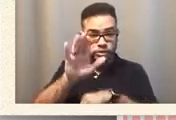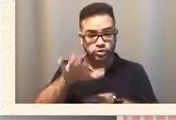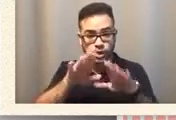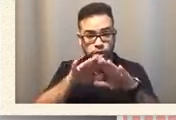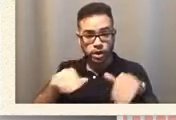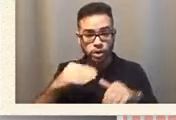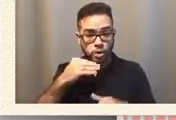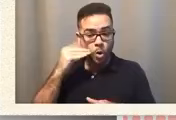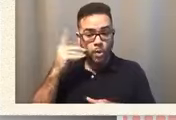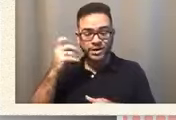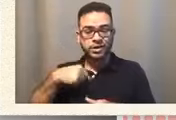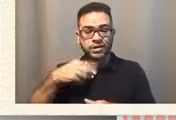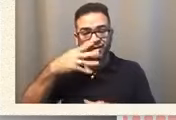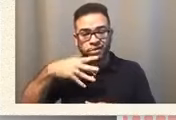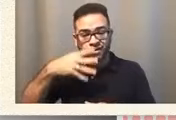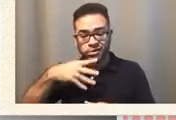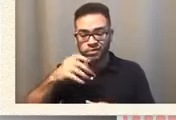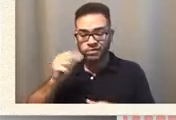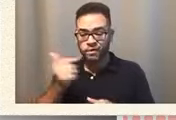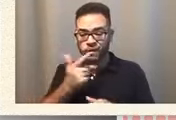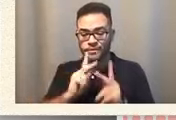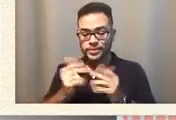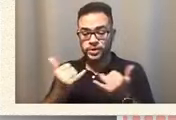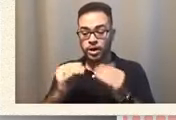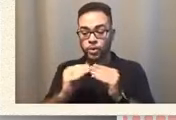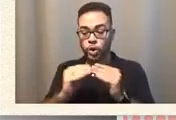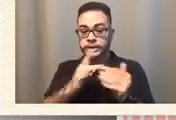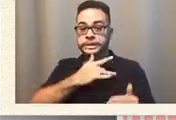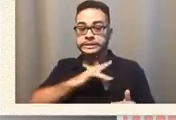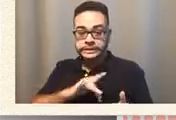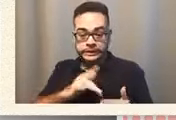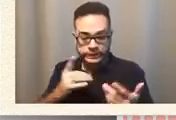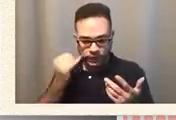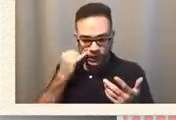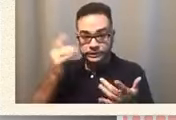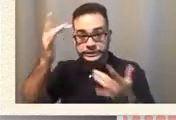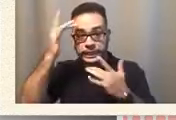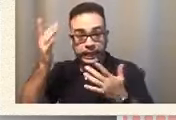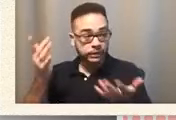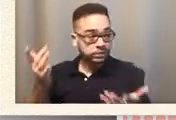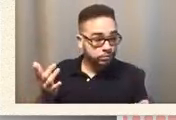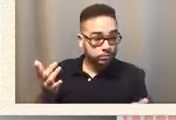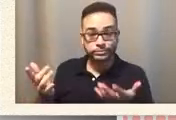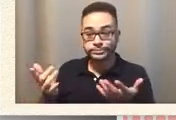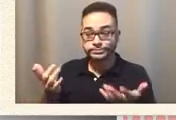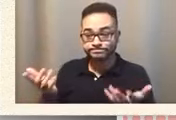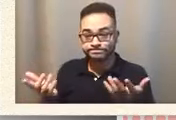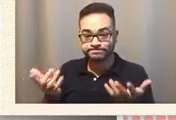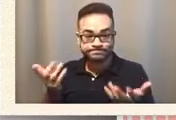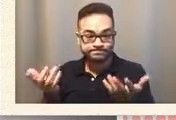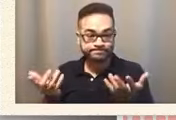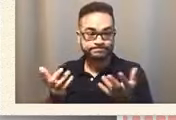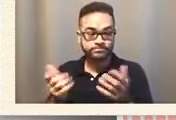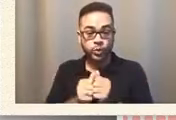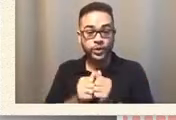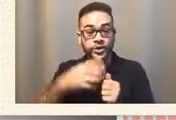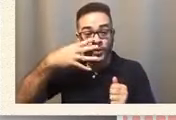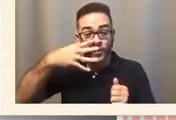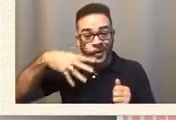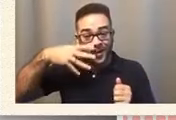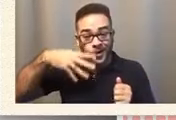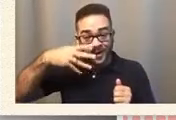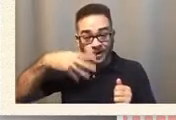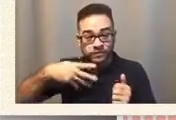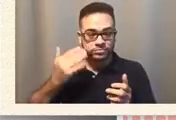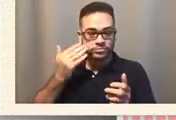nose? Everybody's very sensitive now about a runny nose, which, you know, a lot of our